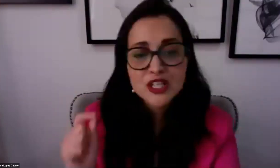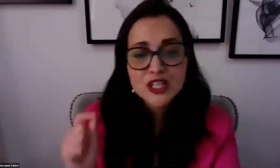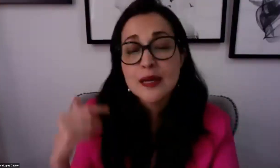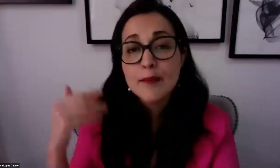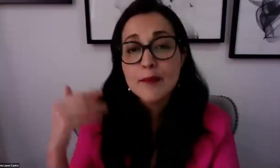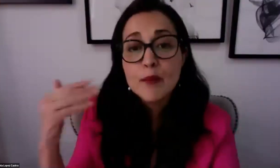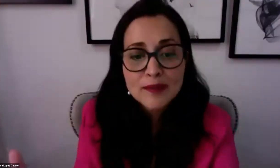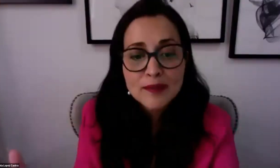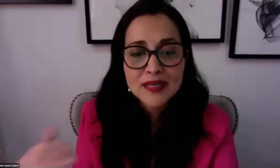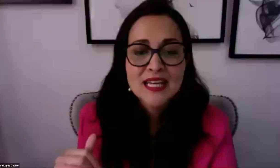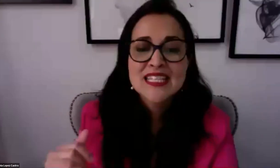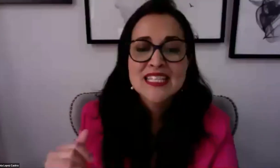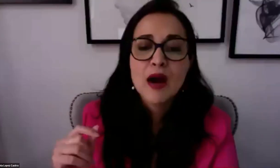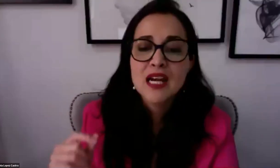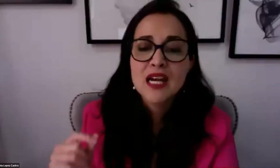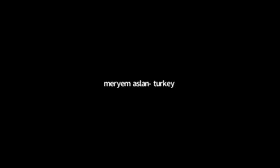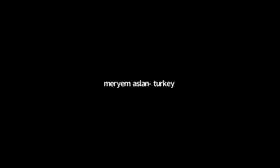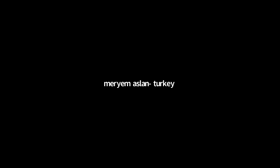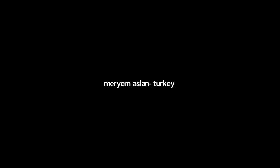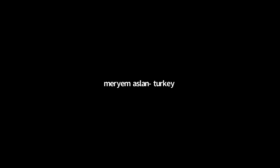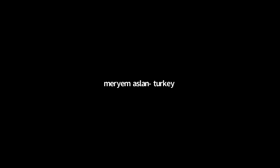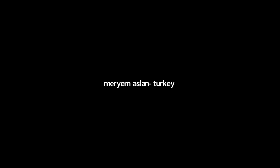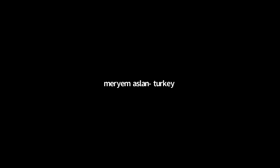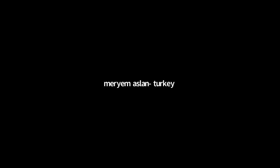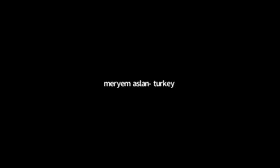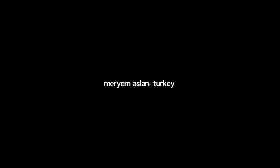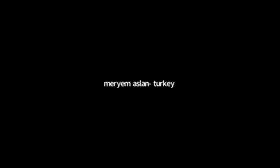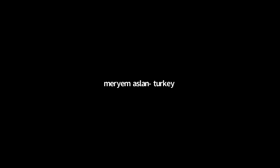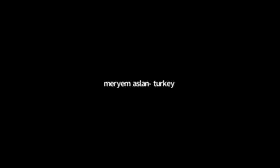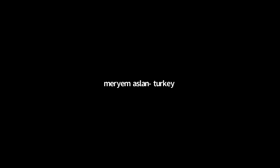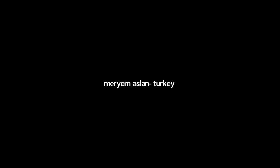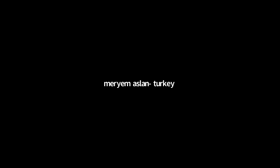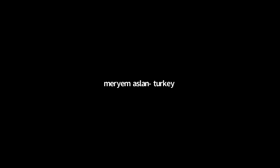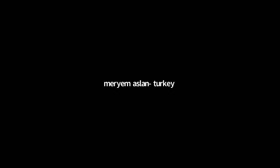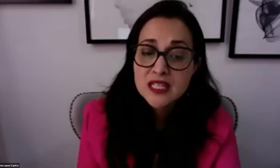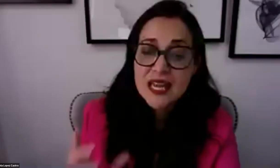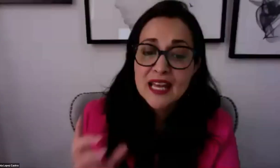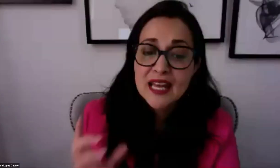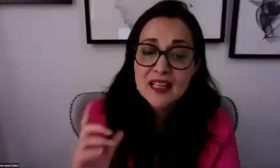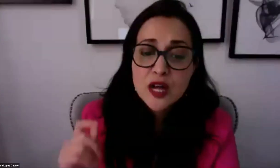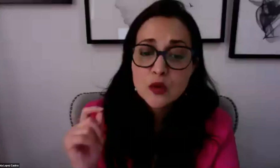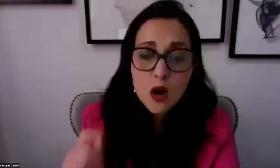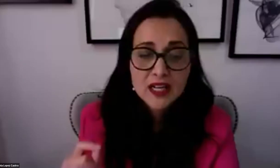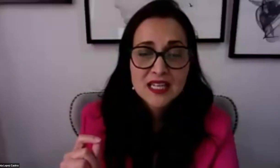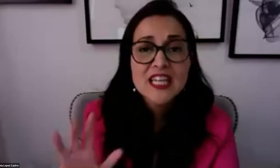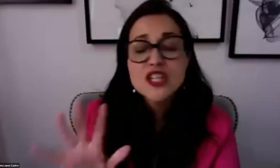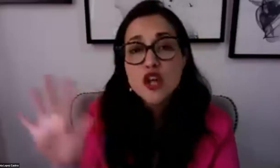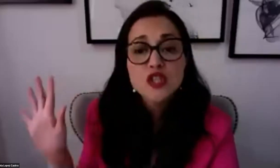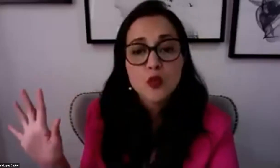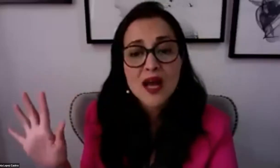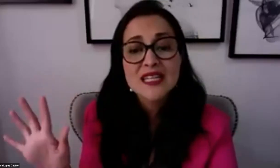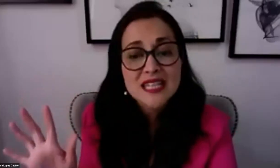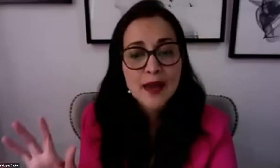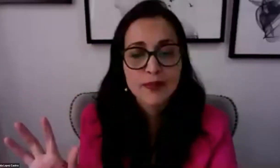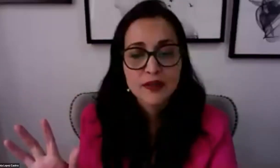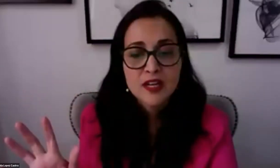more women than parliamentarians without. But electoral quotas is